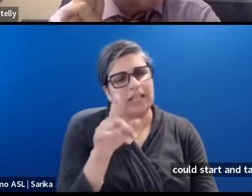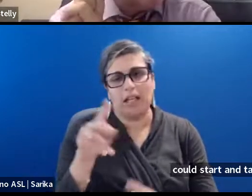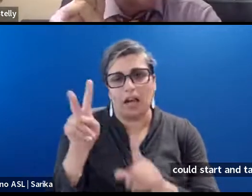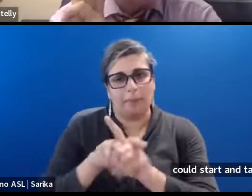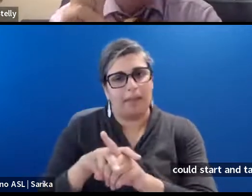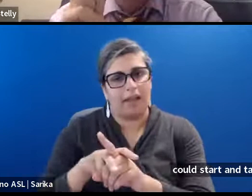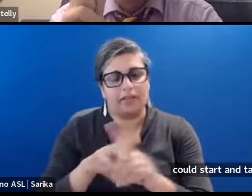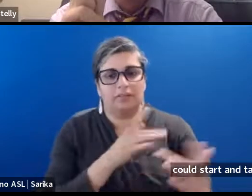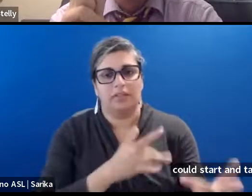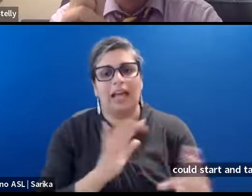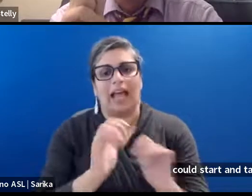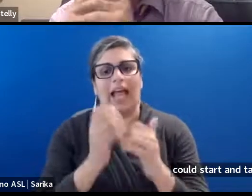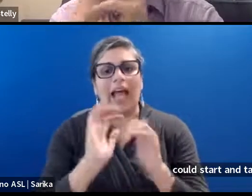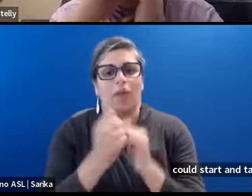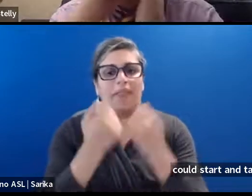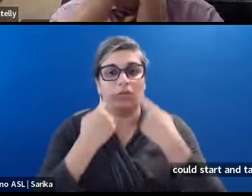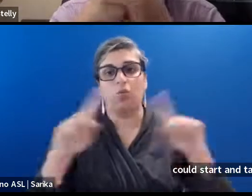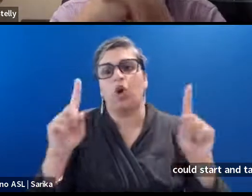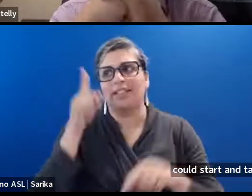worked in Illinois.